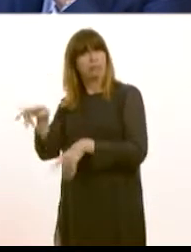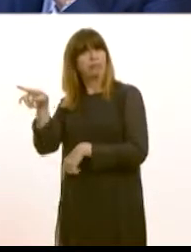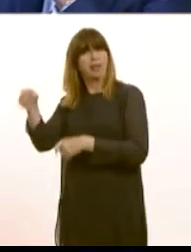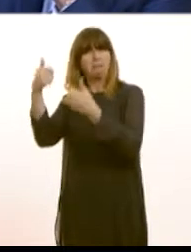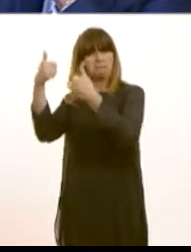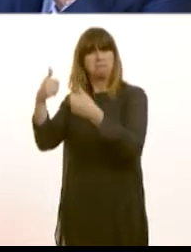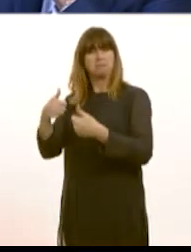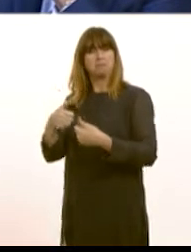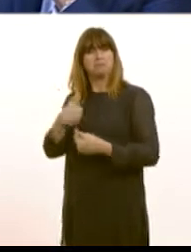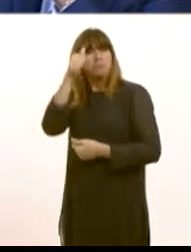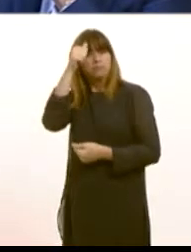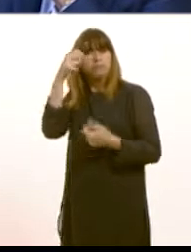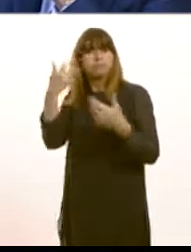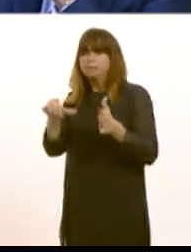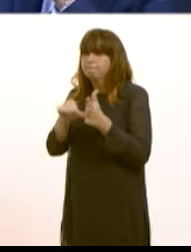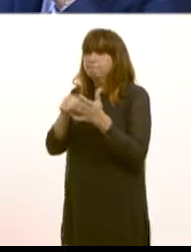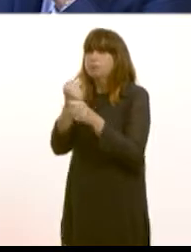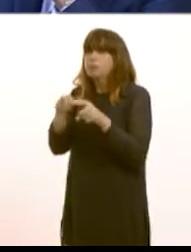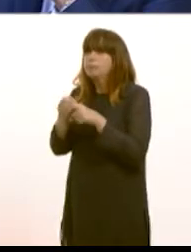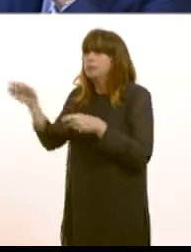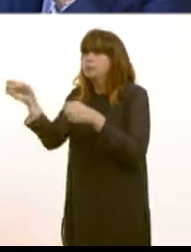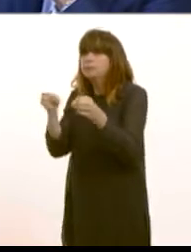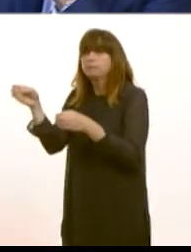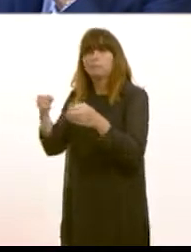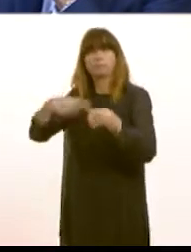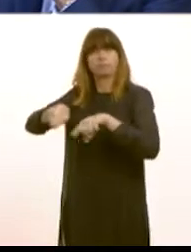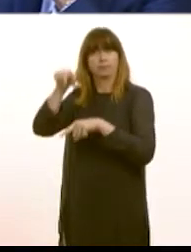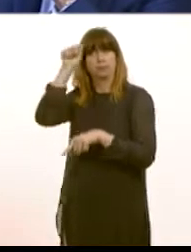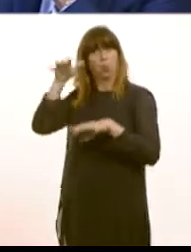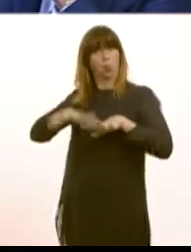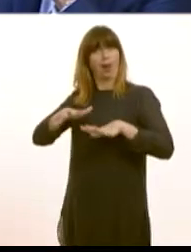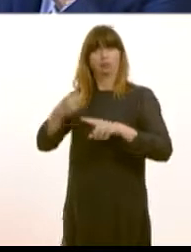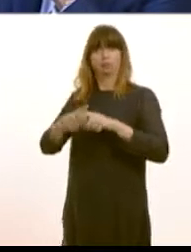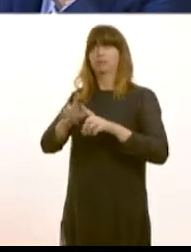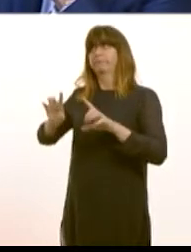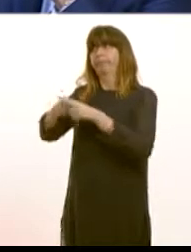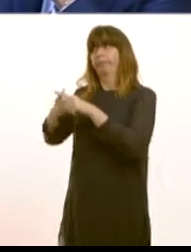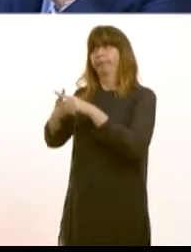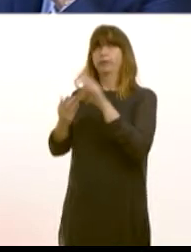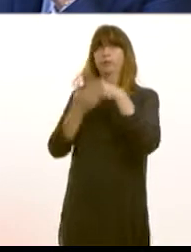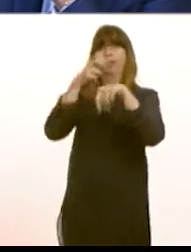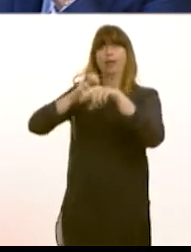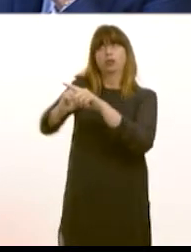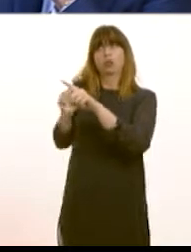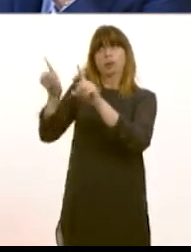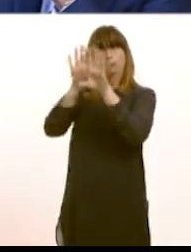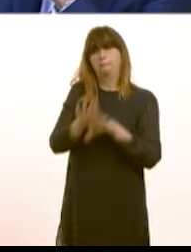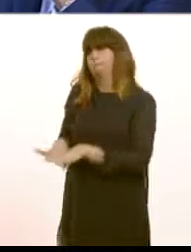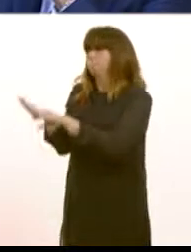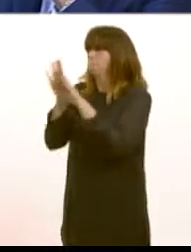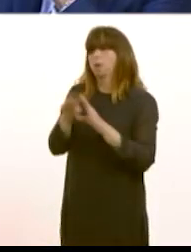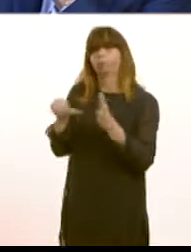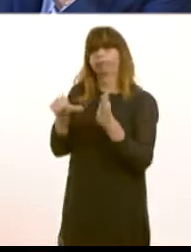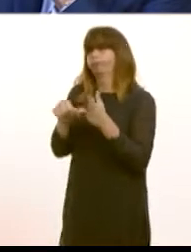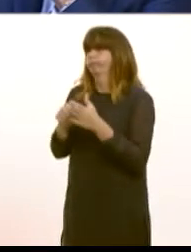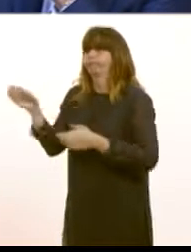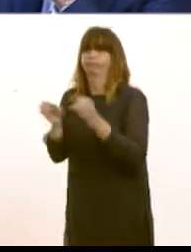we know that there are difficulties in recruiting GPs, it is not an issue that is confined to Wales, it happens in England, then in Northern Ireland, Scotland for that matter, as well.